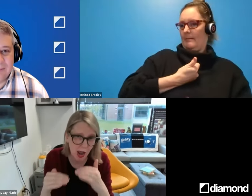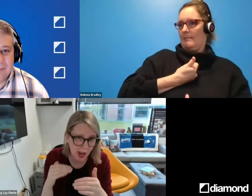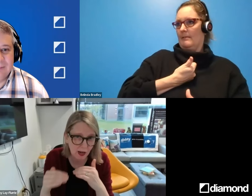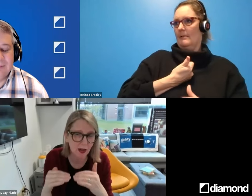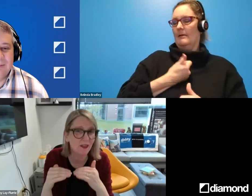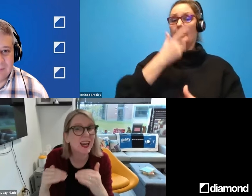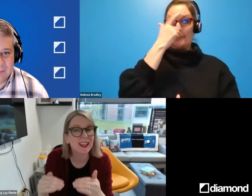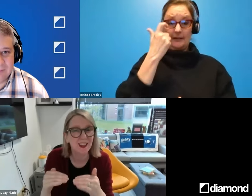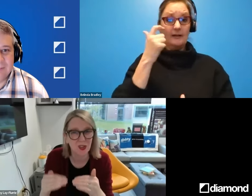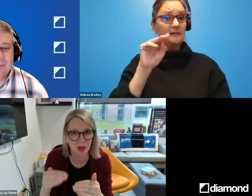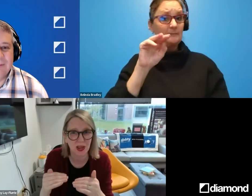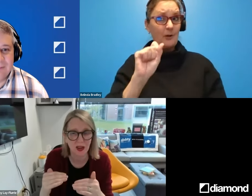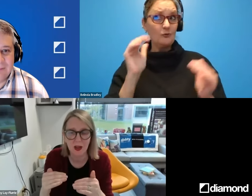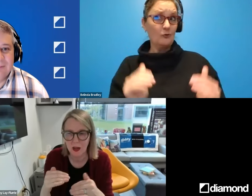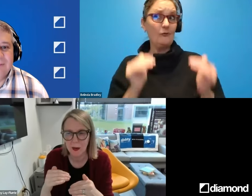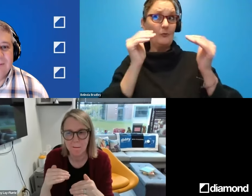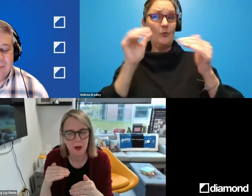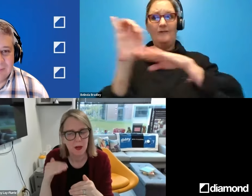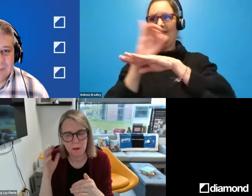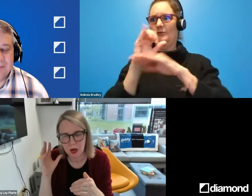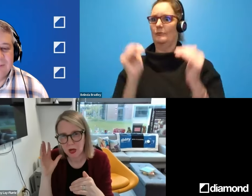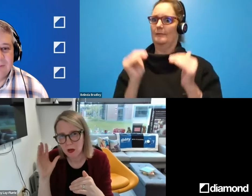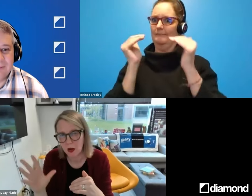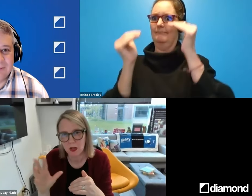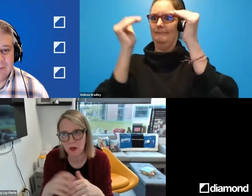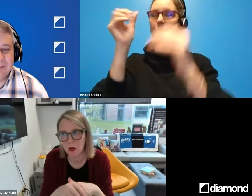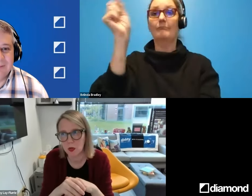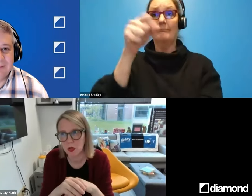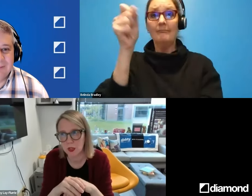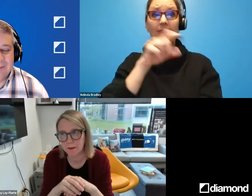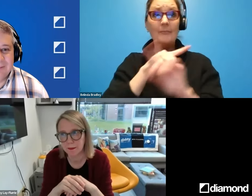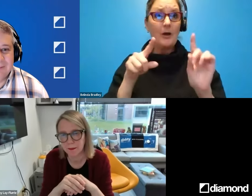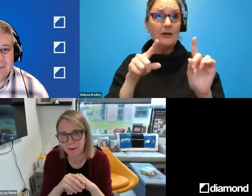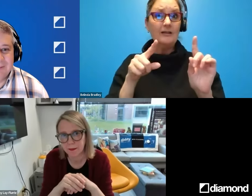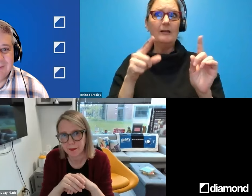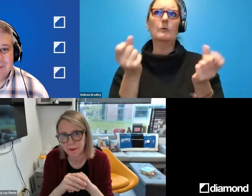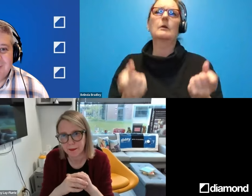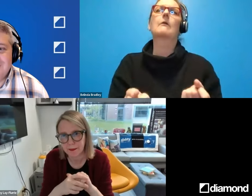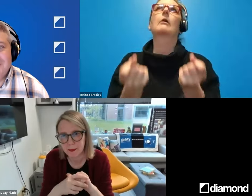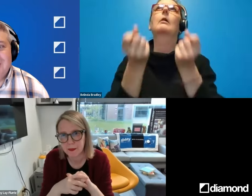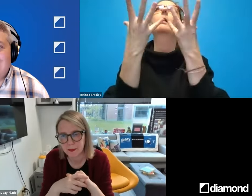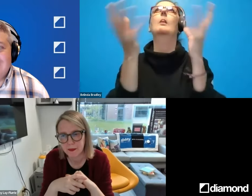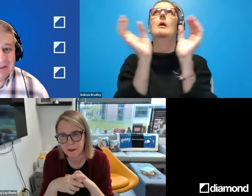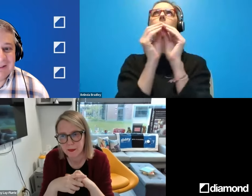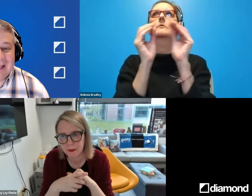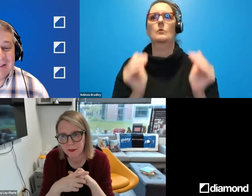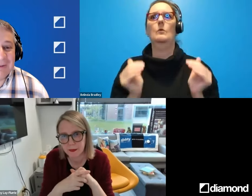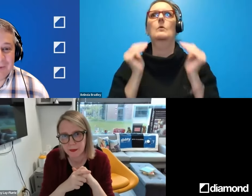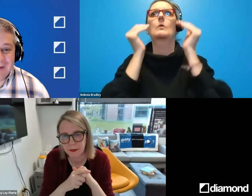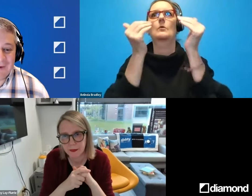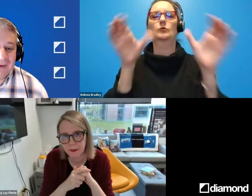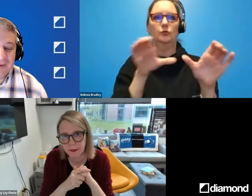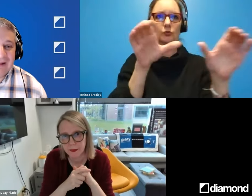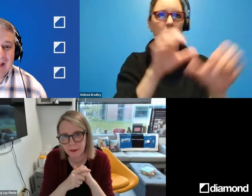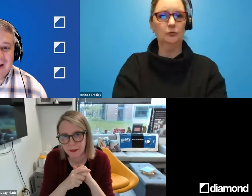a long way as an industry. But my gosh, is there a lot more to do. That is, that is